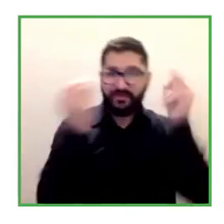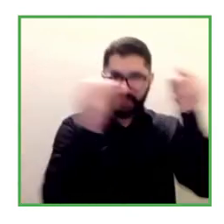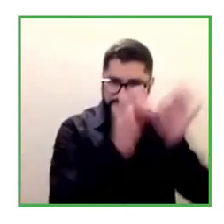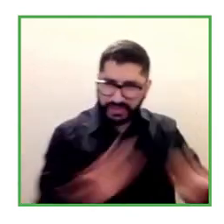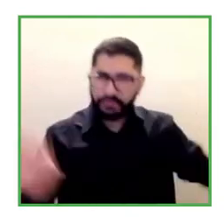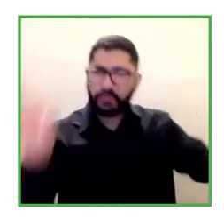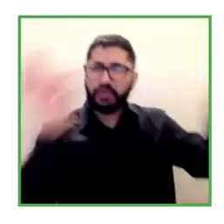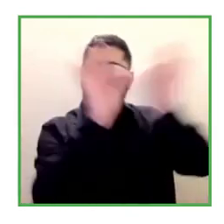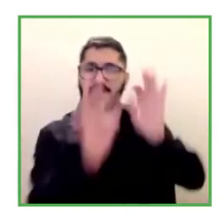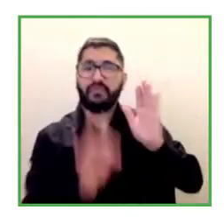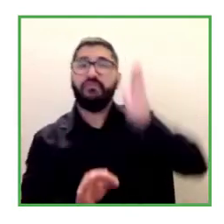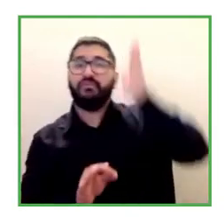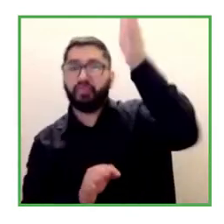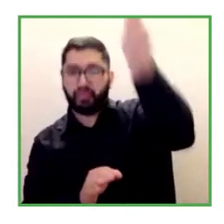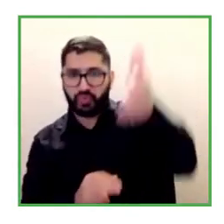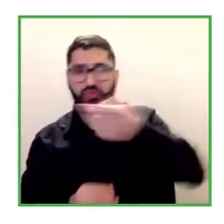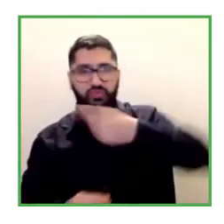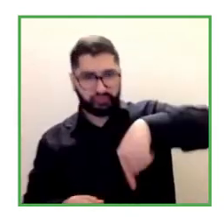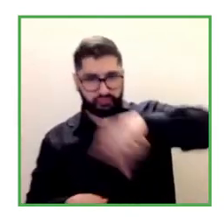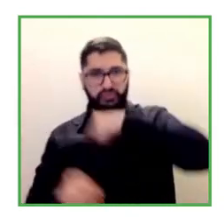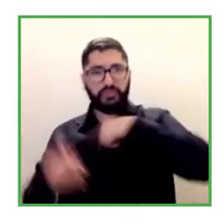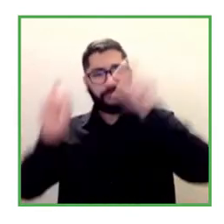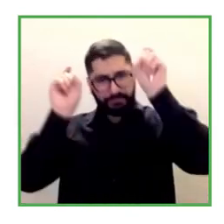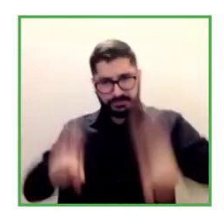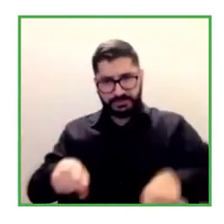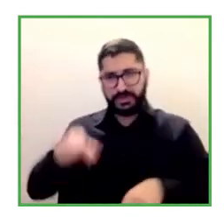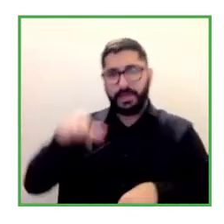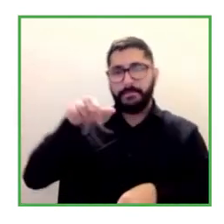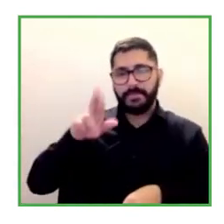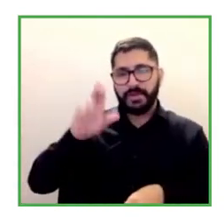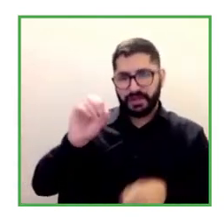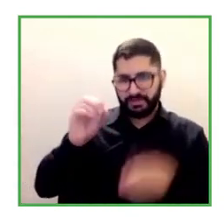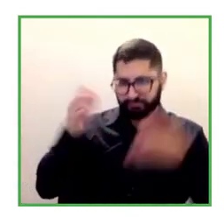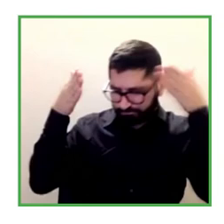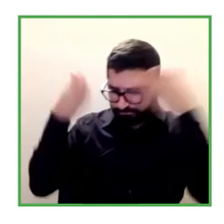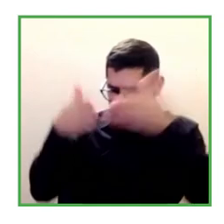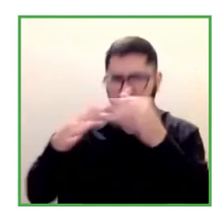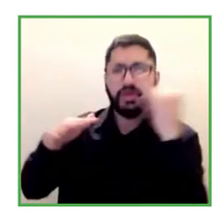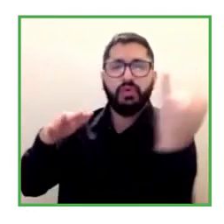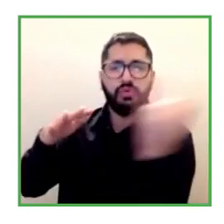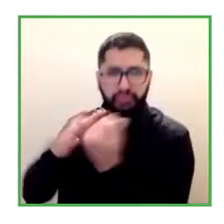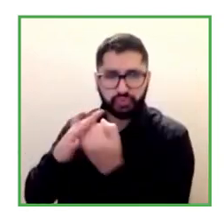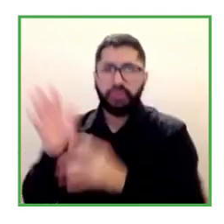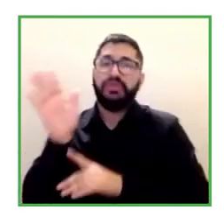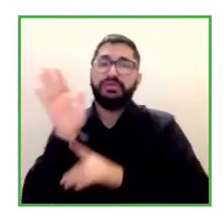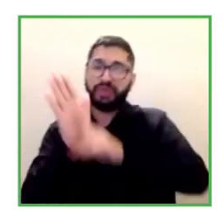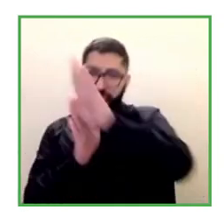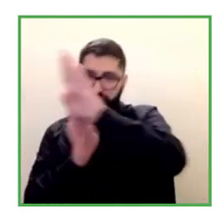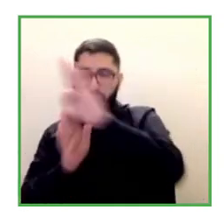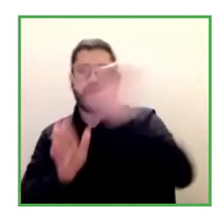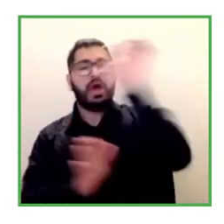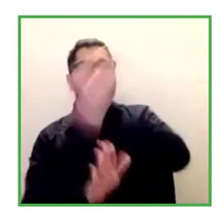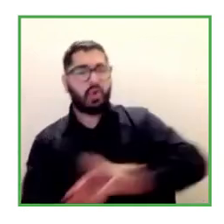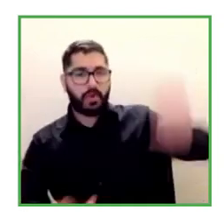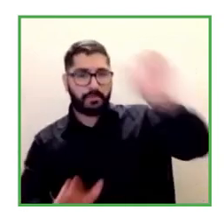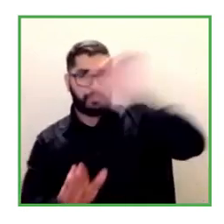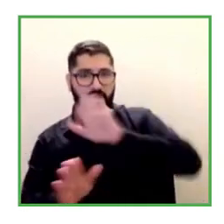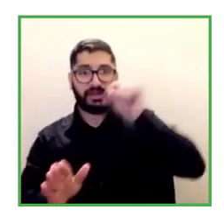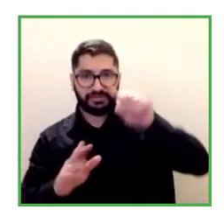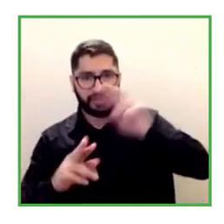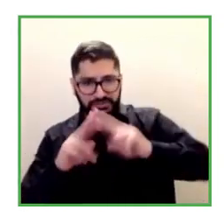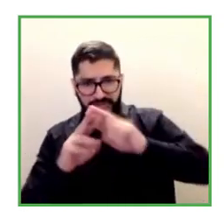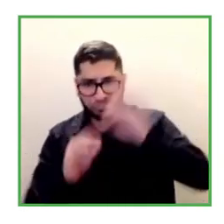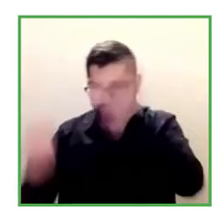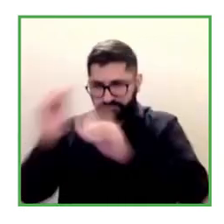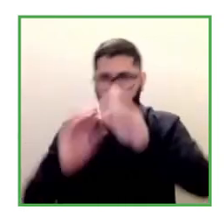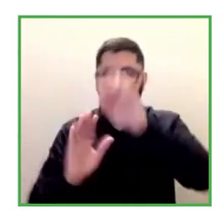for the future from plena inclusion and as a european project we did a research project